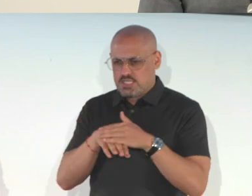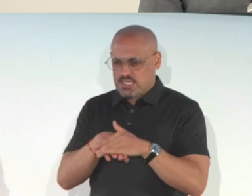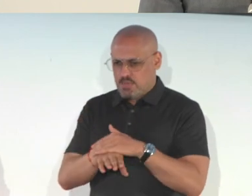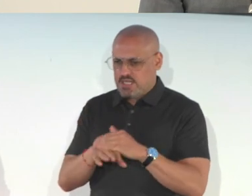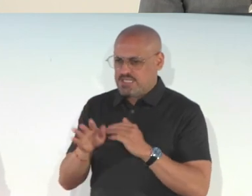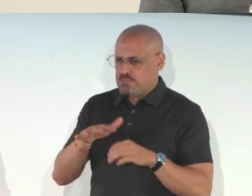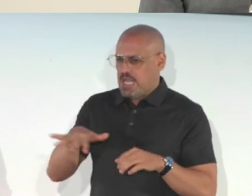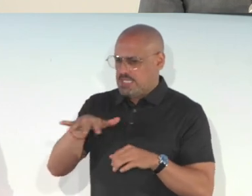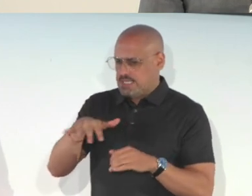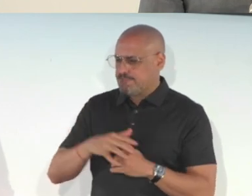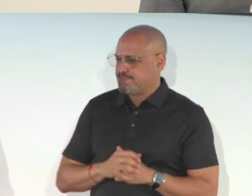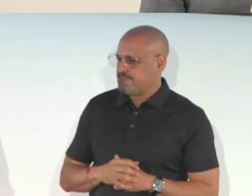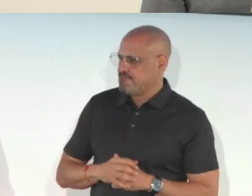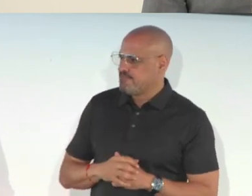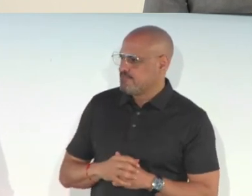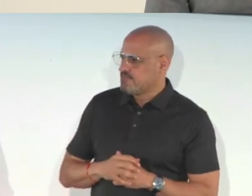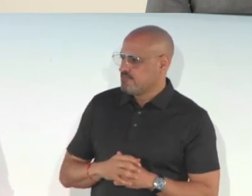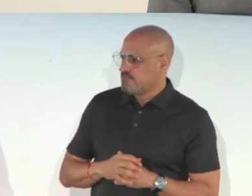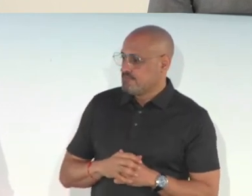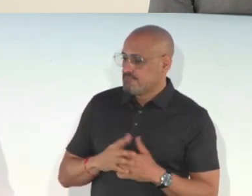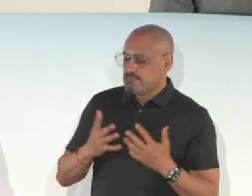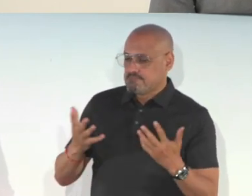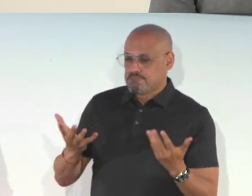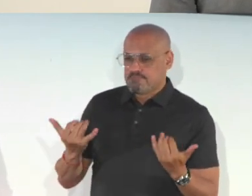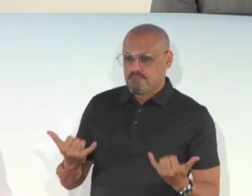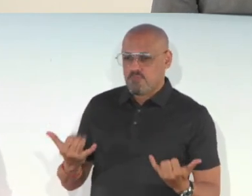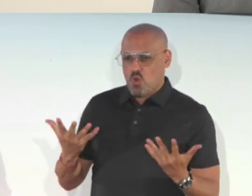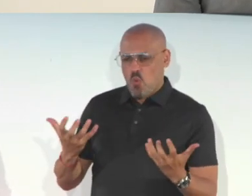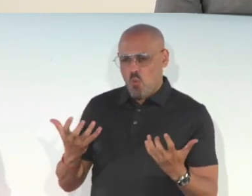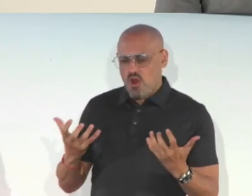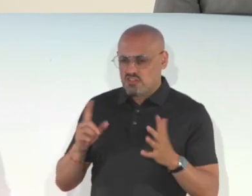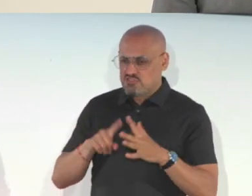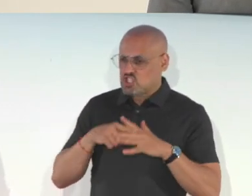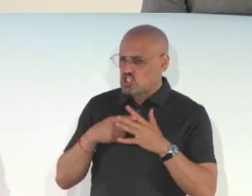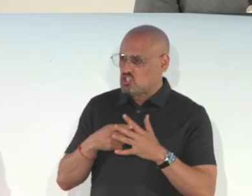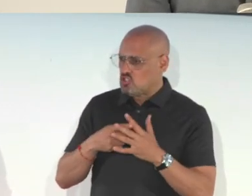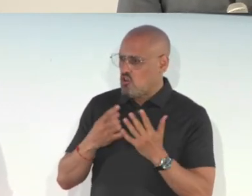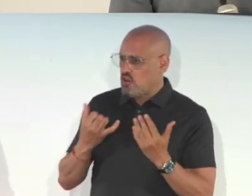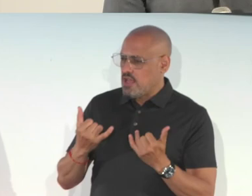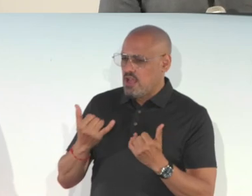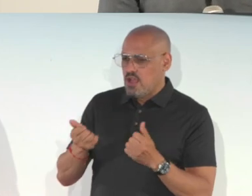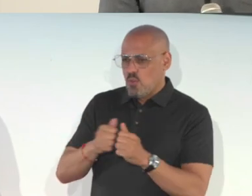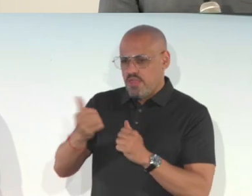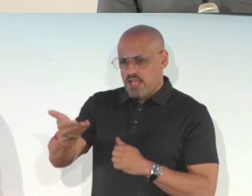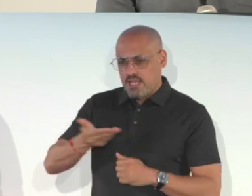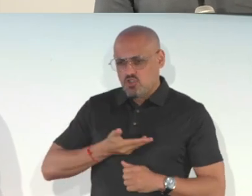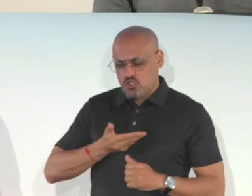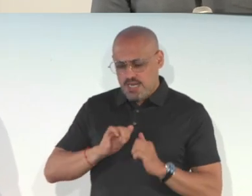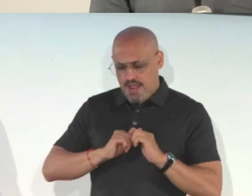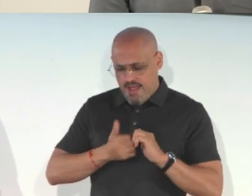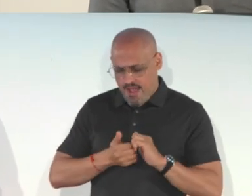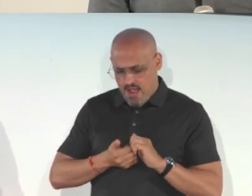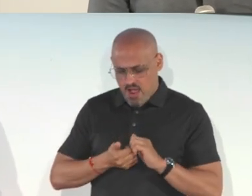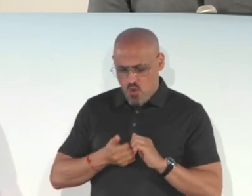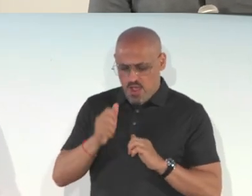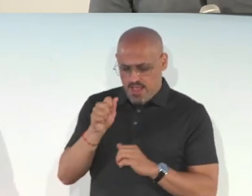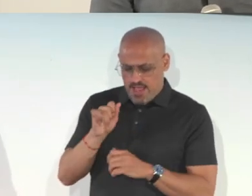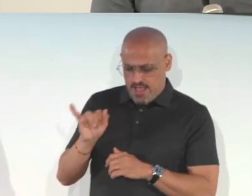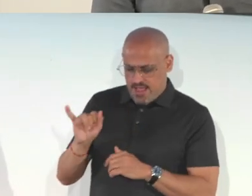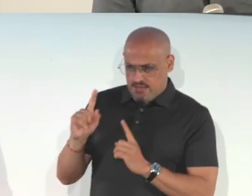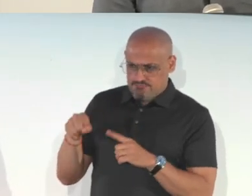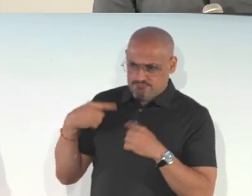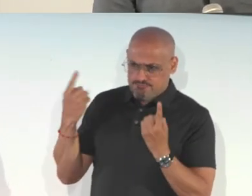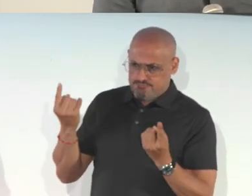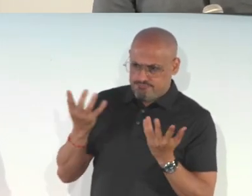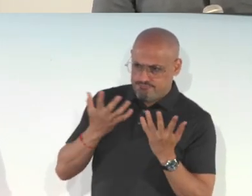space. So with that, we want to kind of start off with an introduction to how AI has been